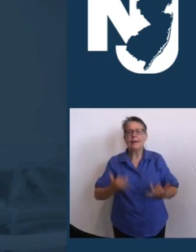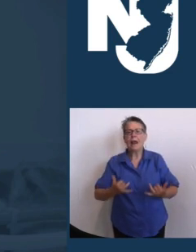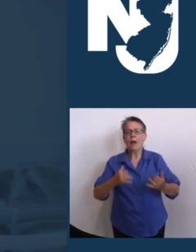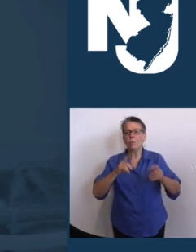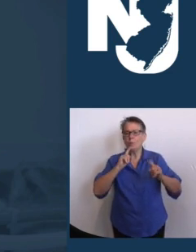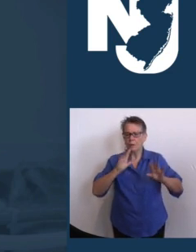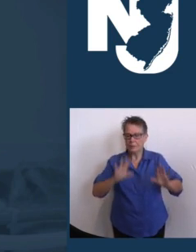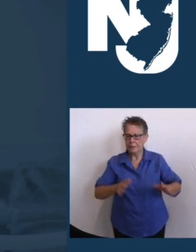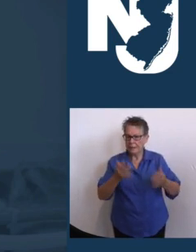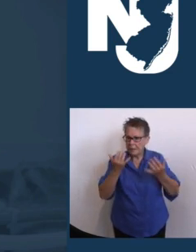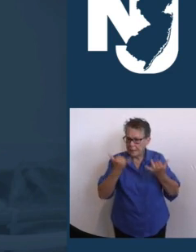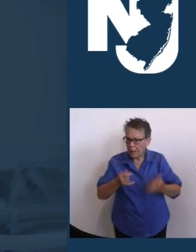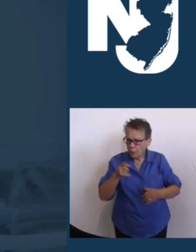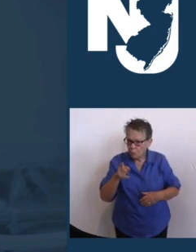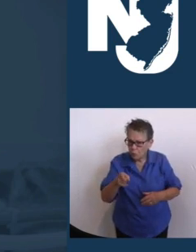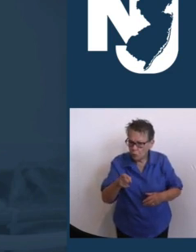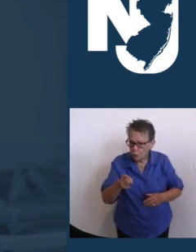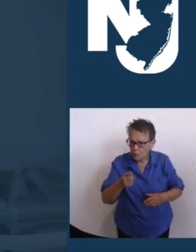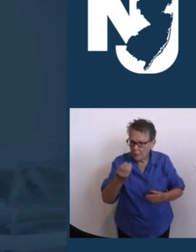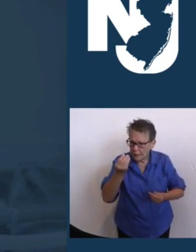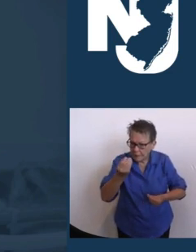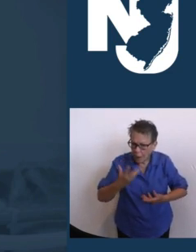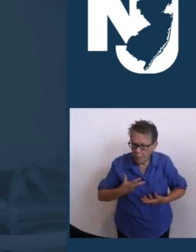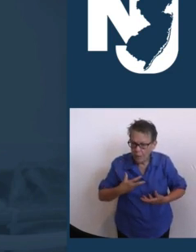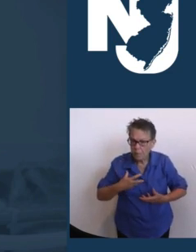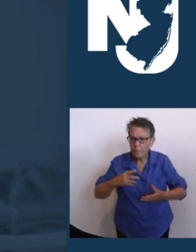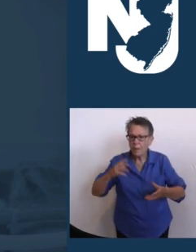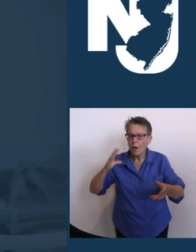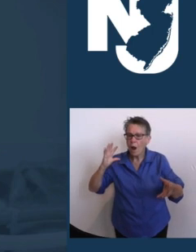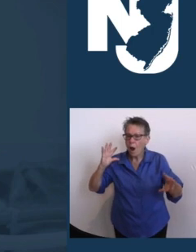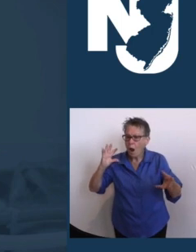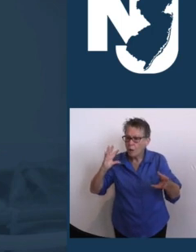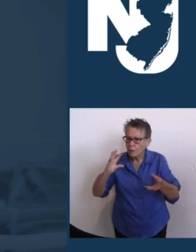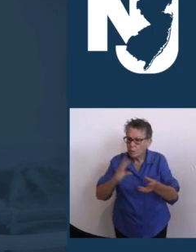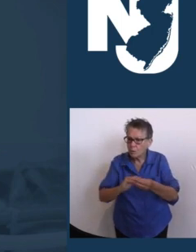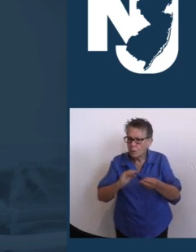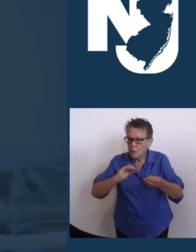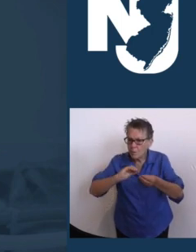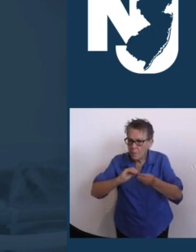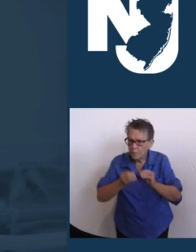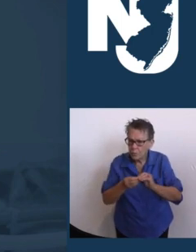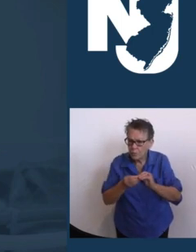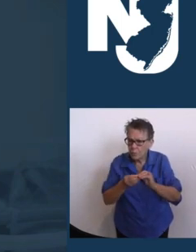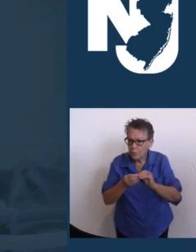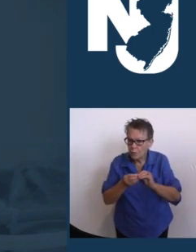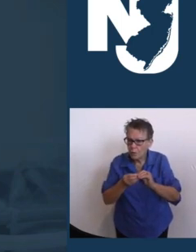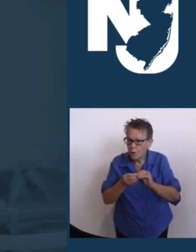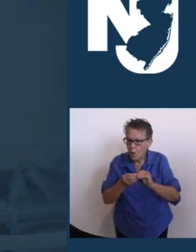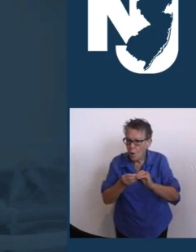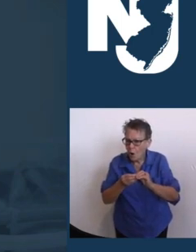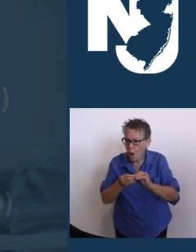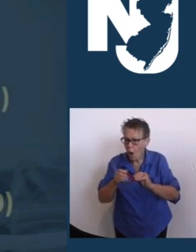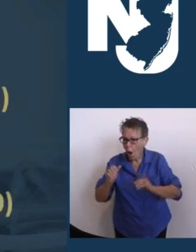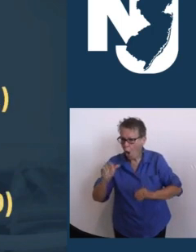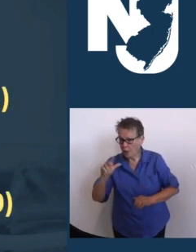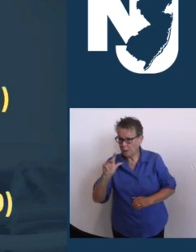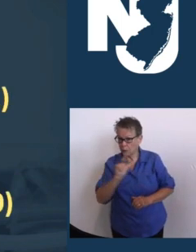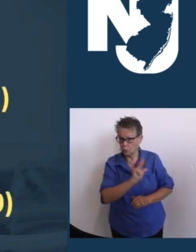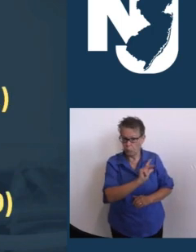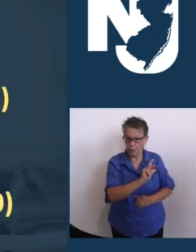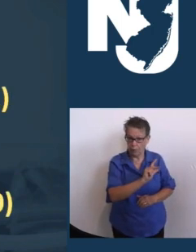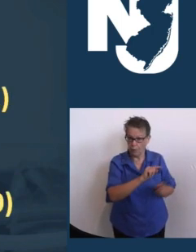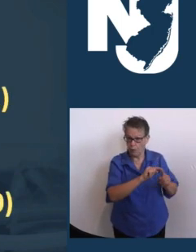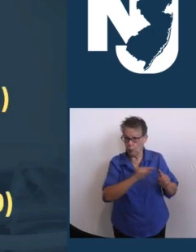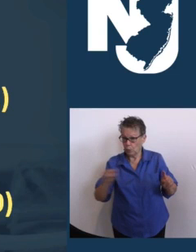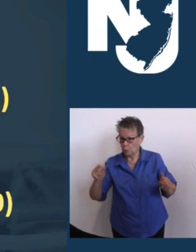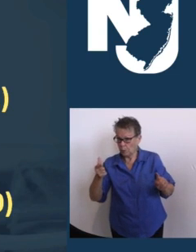of the total number of cases, August 23 to 29, how many of these were breakthrough cases? And